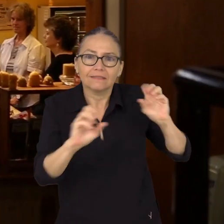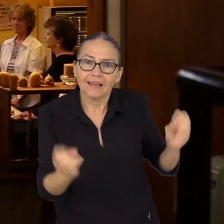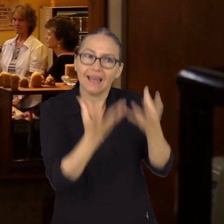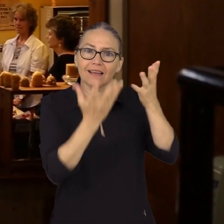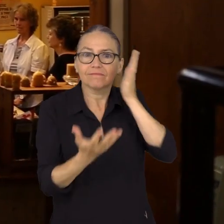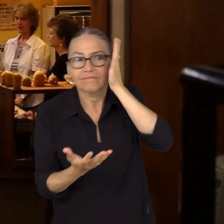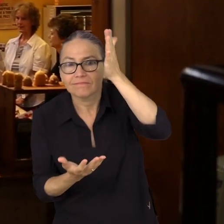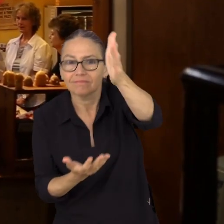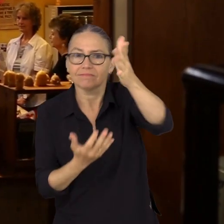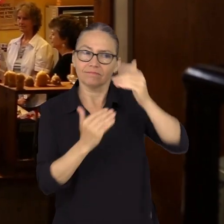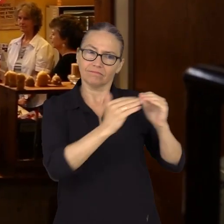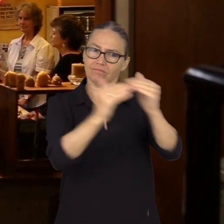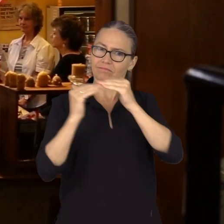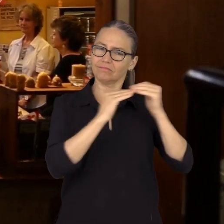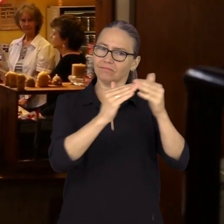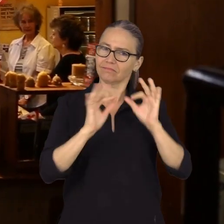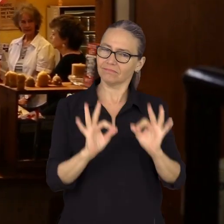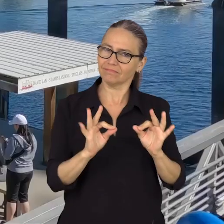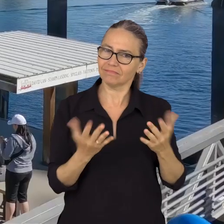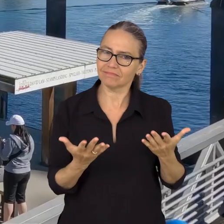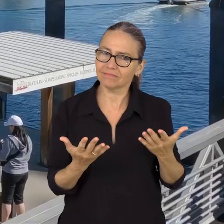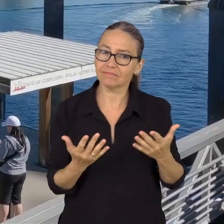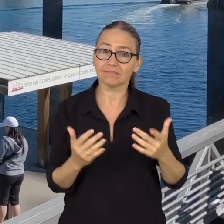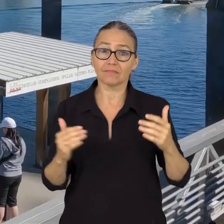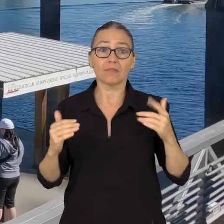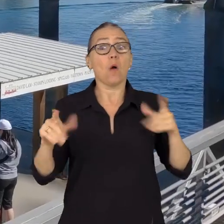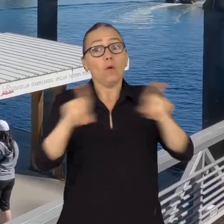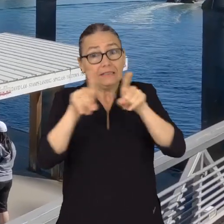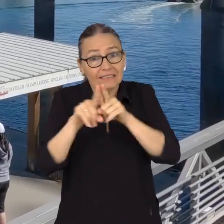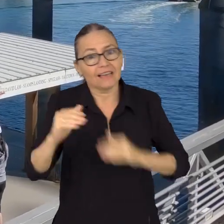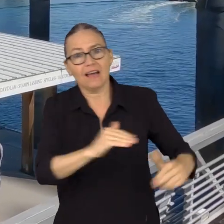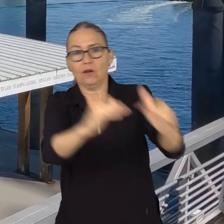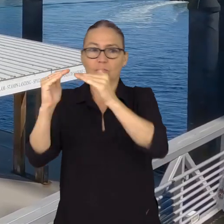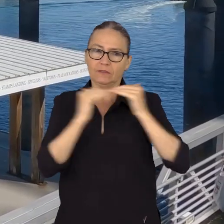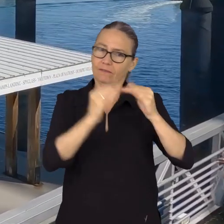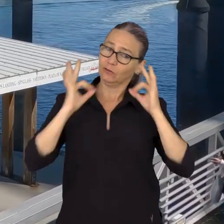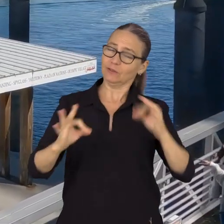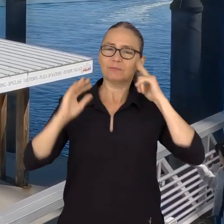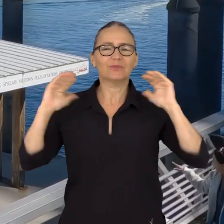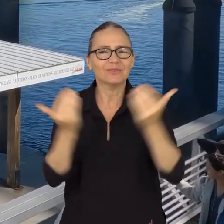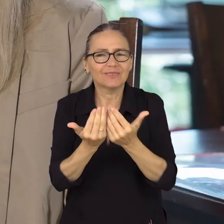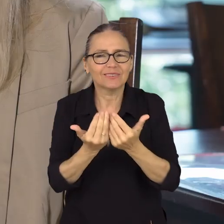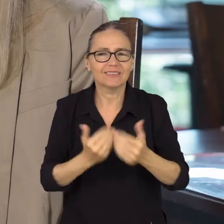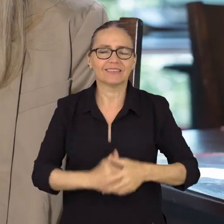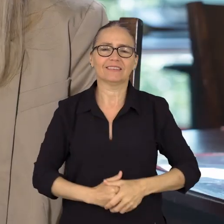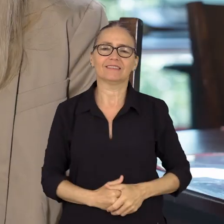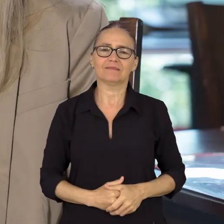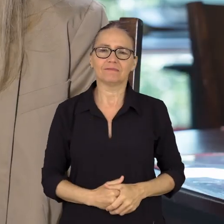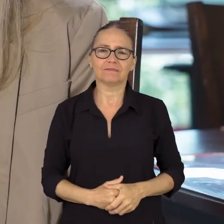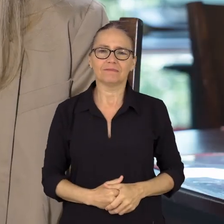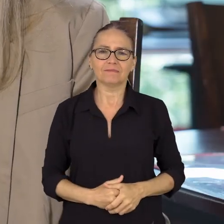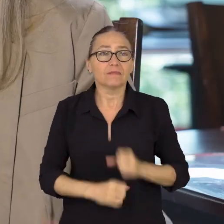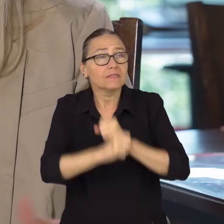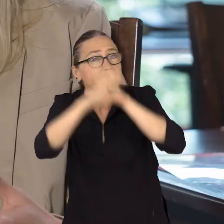bringing about an equitable and inclusive and fair future for us all. So that's kind